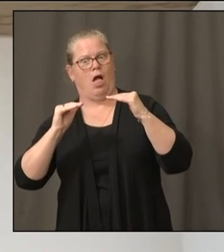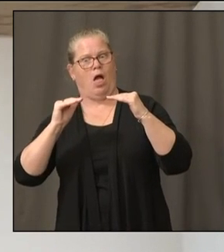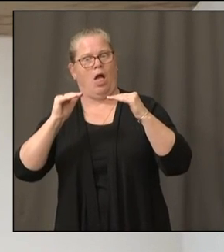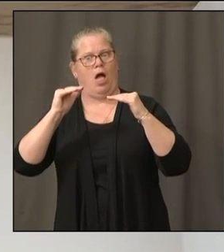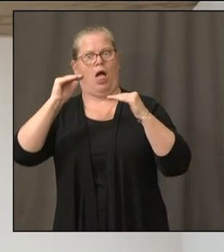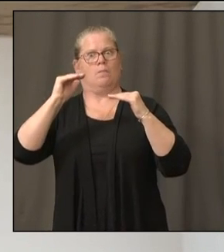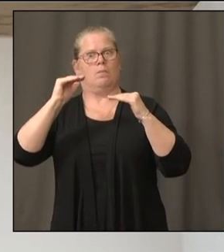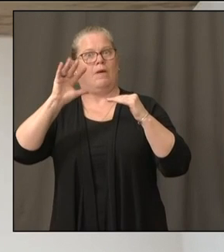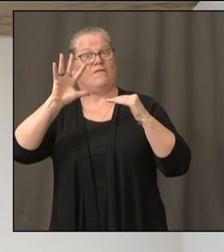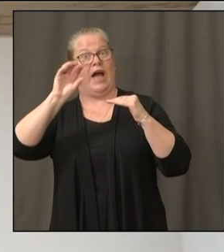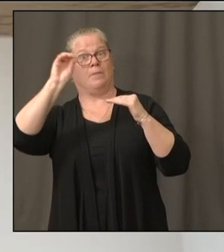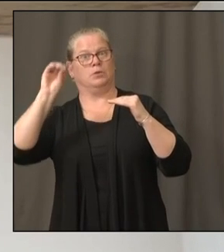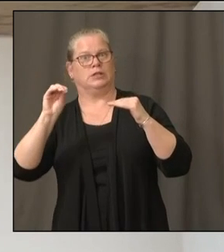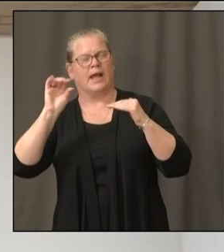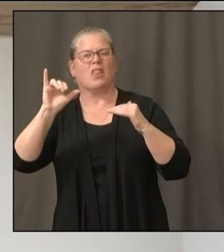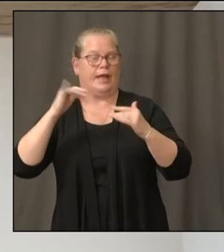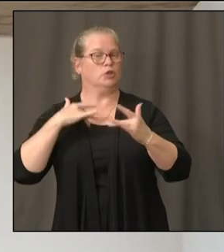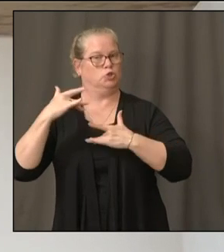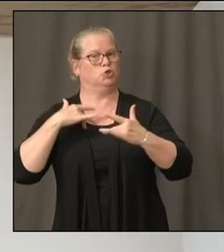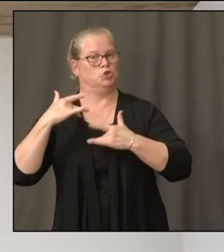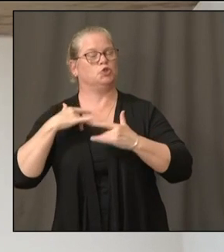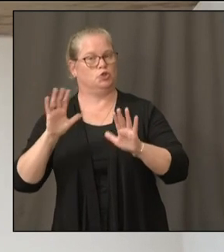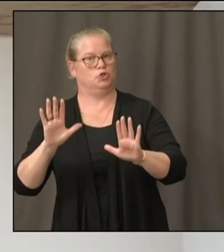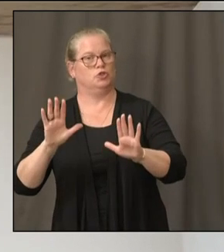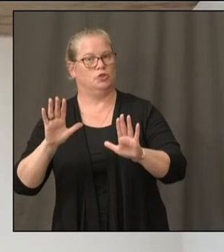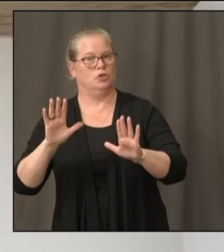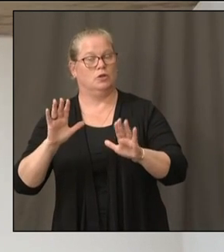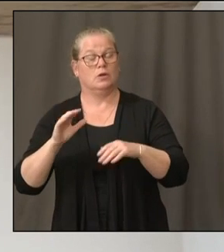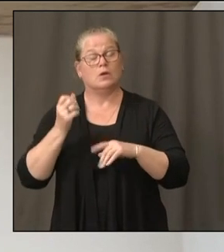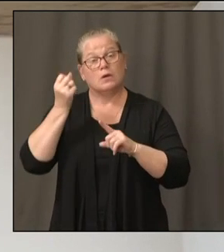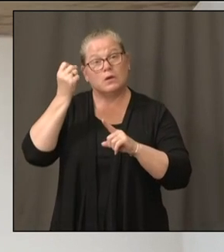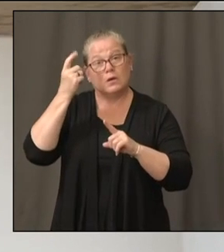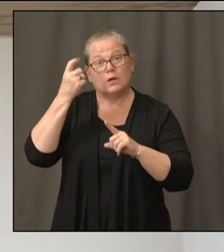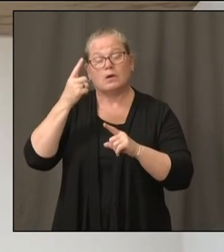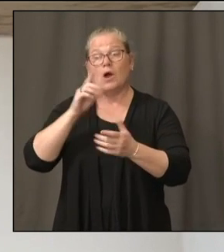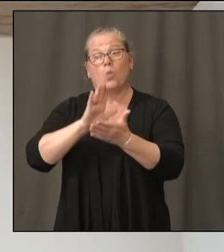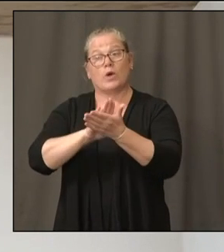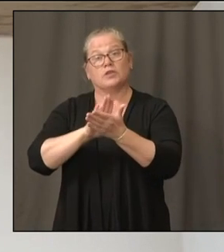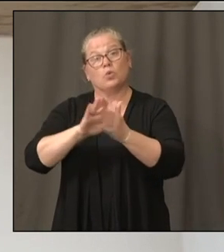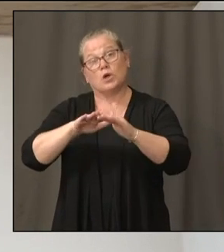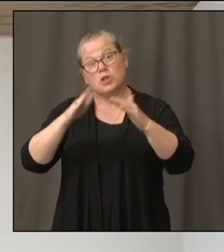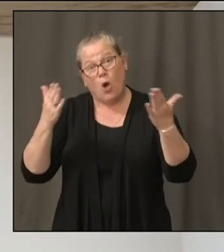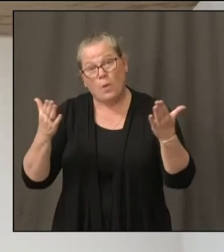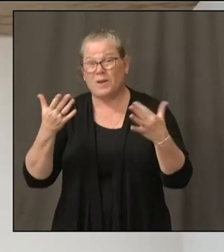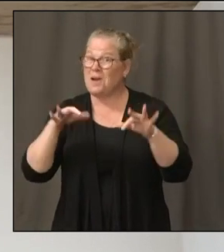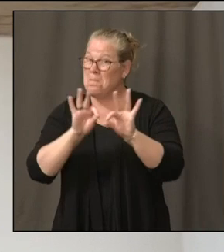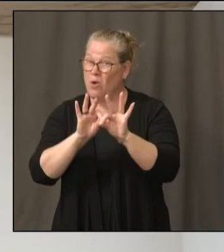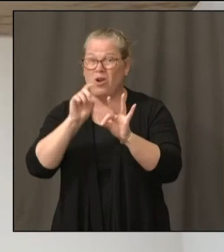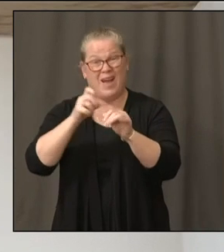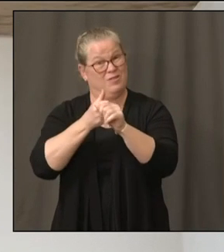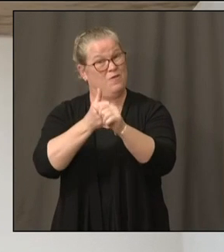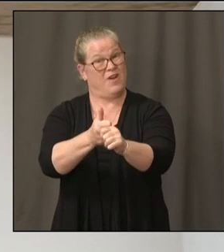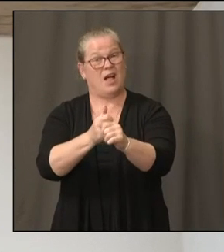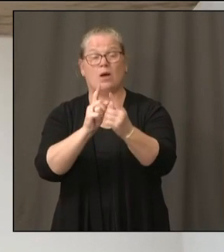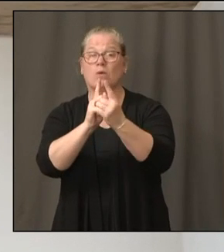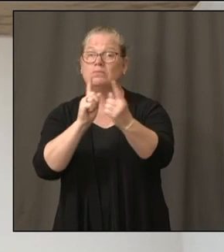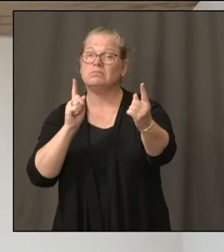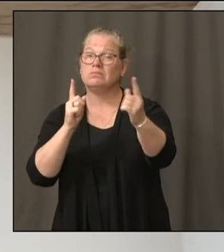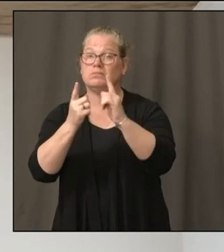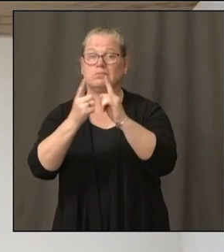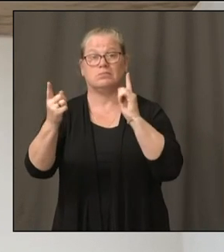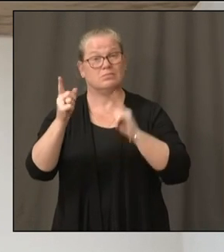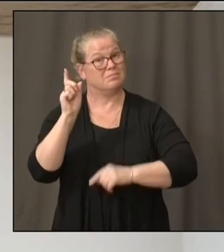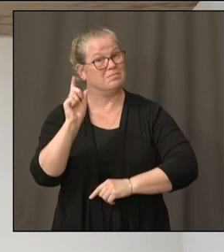social distance. And I know that that's not easy in a school setting. One thing that leads to another,